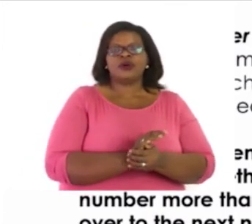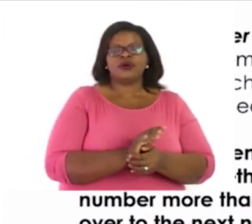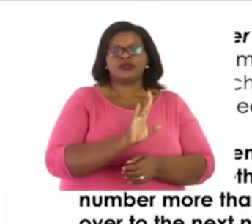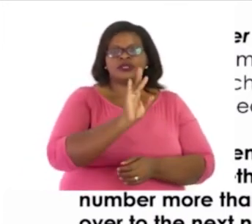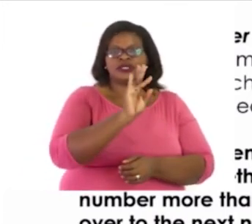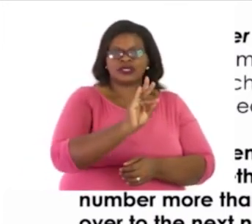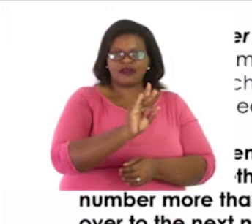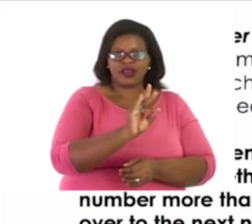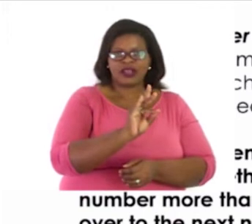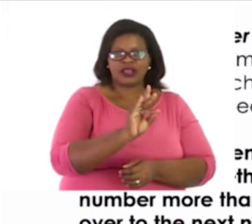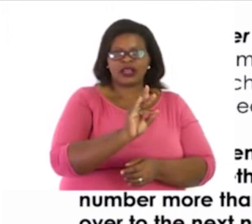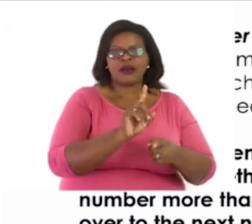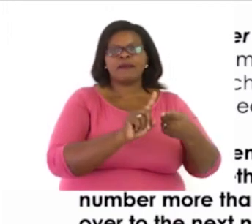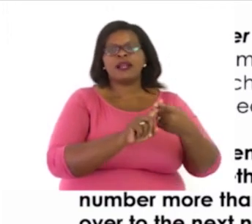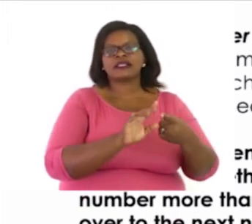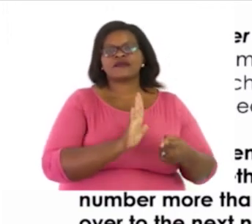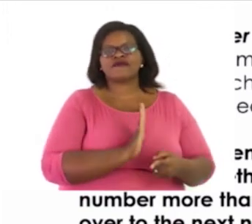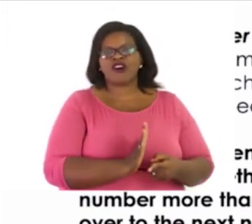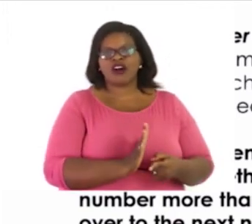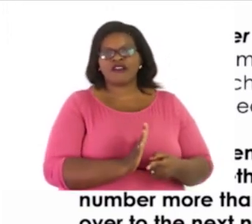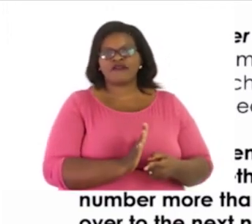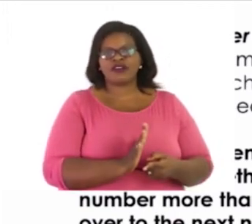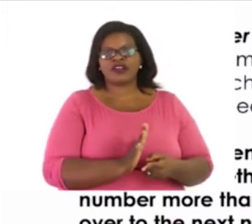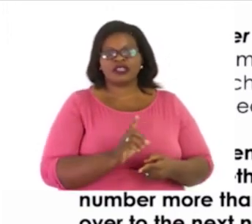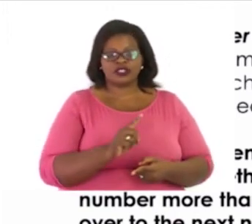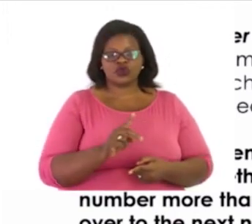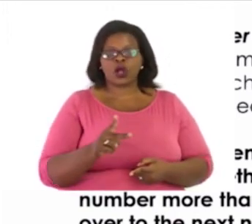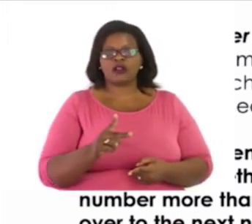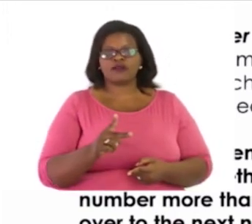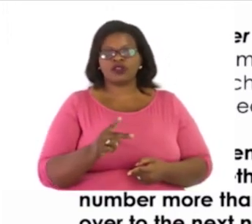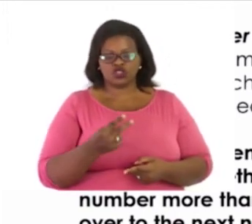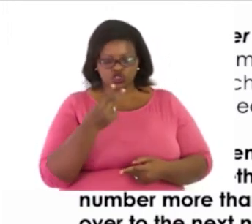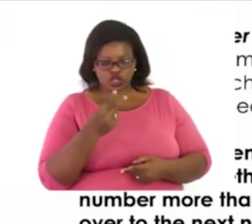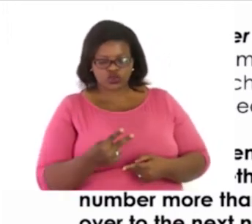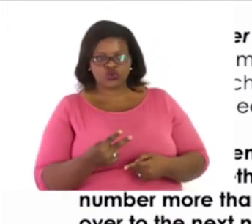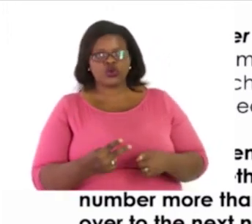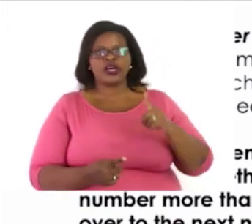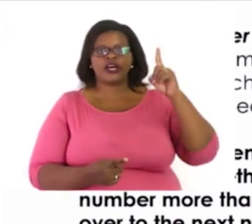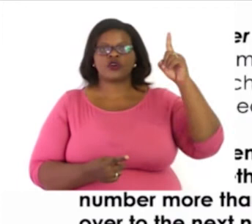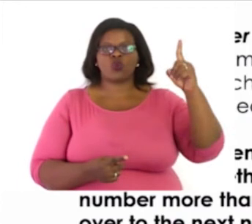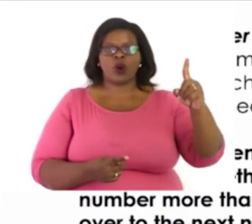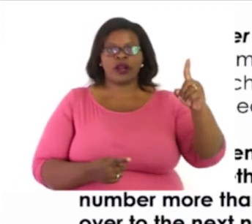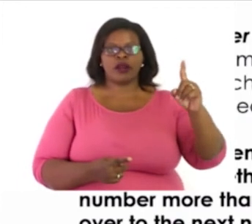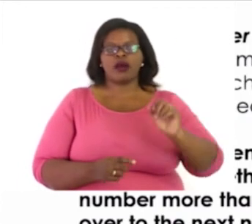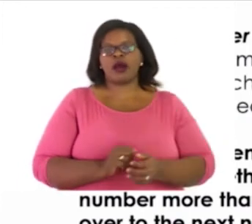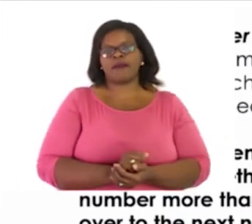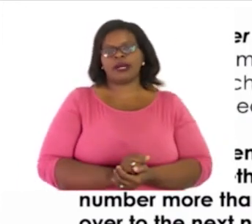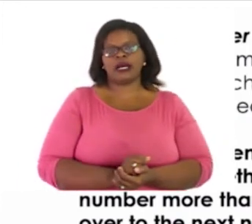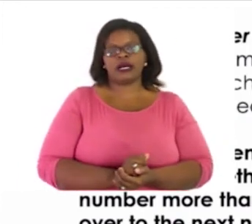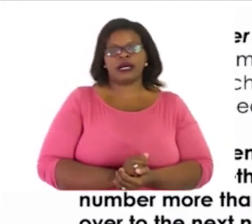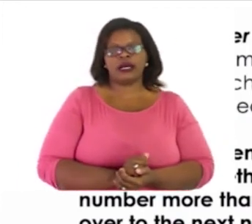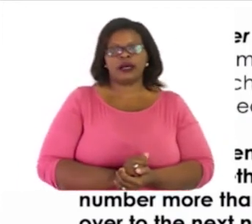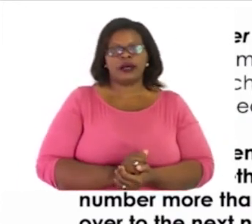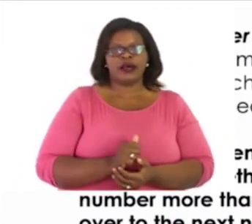Seven plus five equals twelve. We write down the two. And we carry the one over.